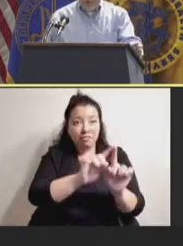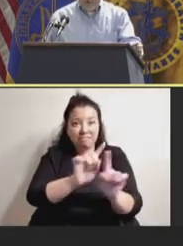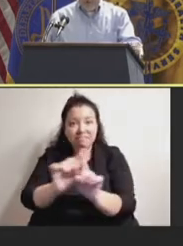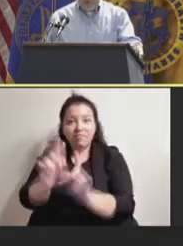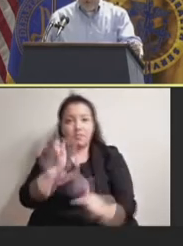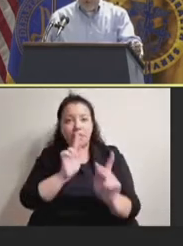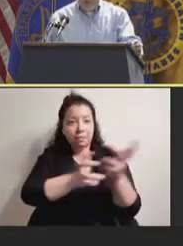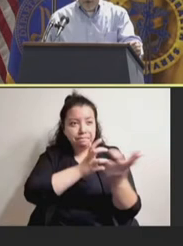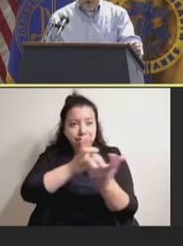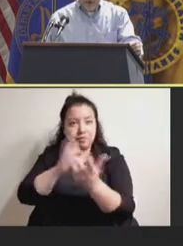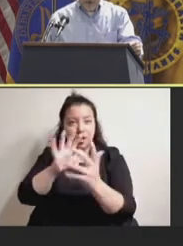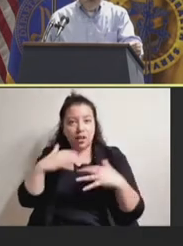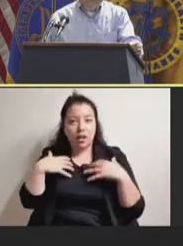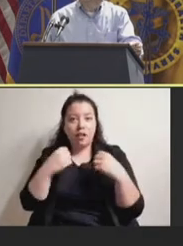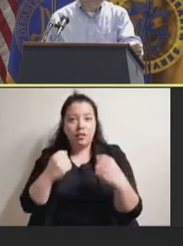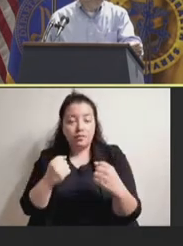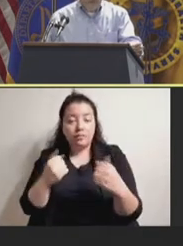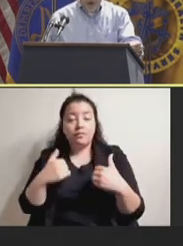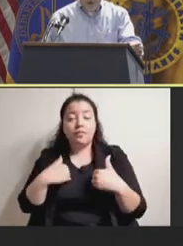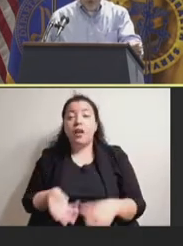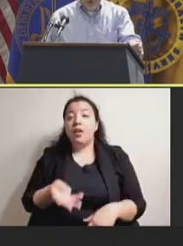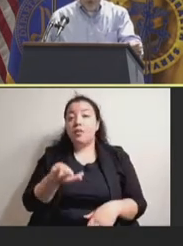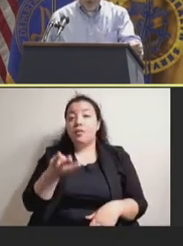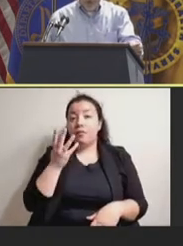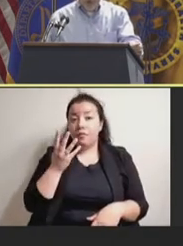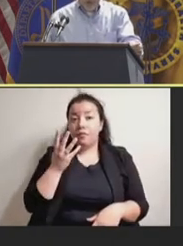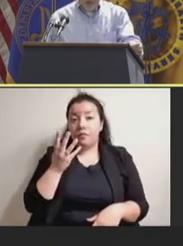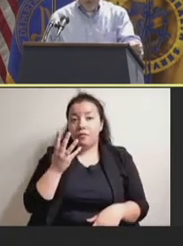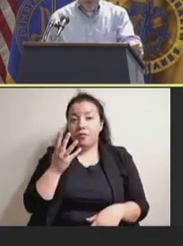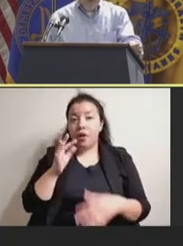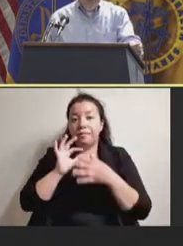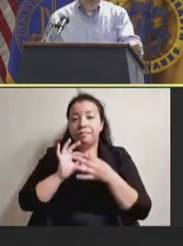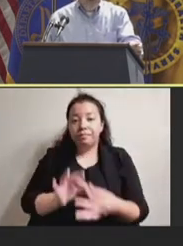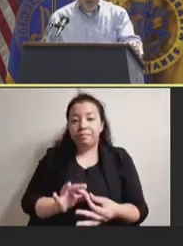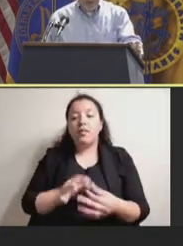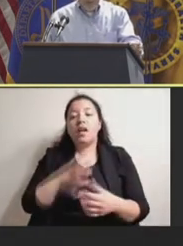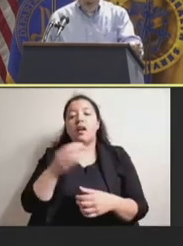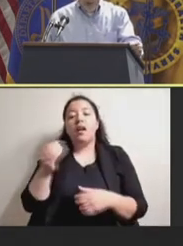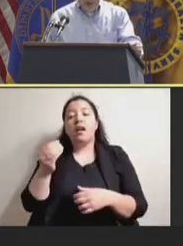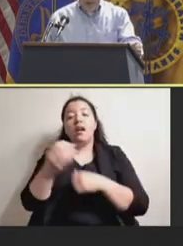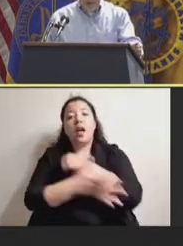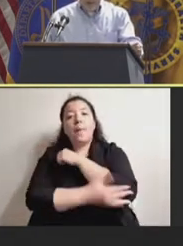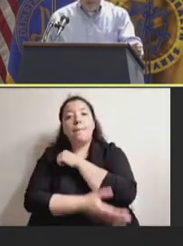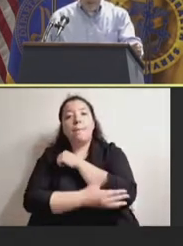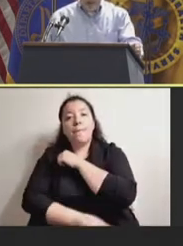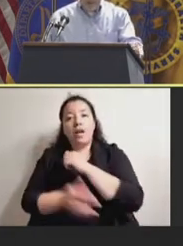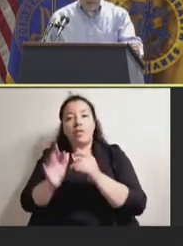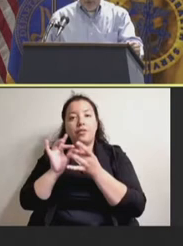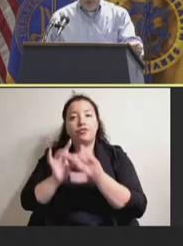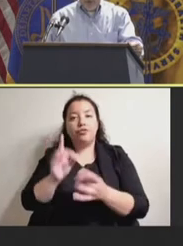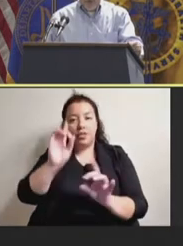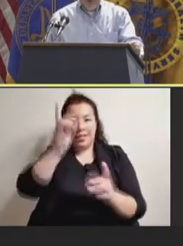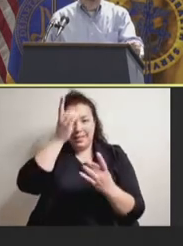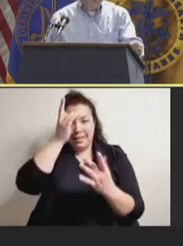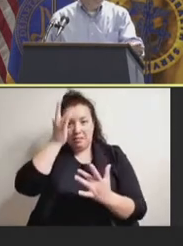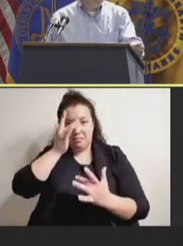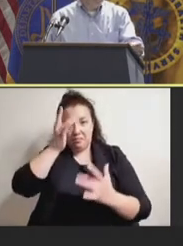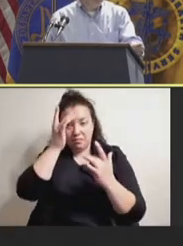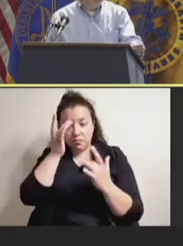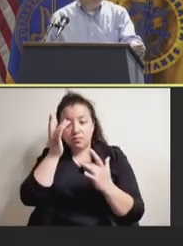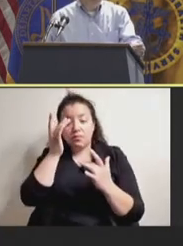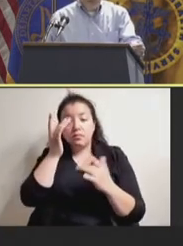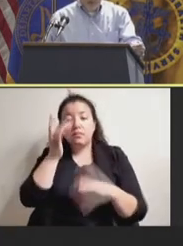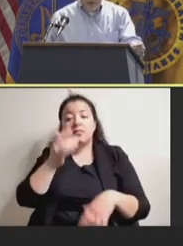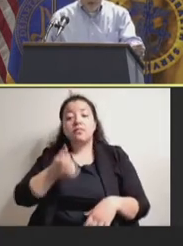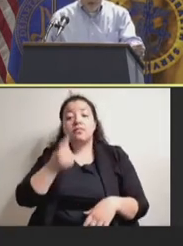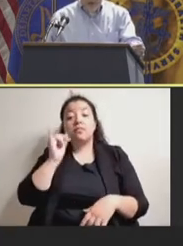presentations on four developmental vaccines for poverty-associated diseases. And finally, panelists discussed the complexity and lessons in